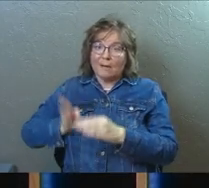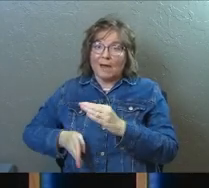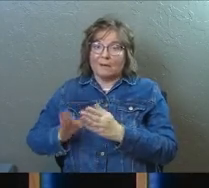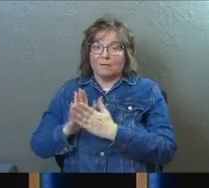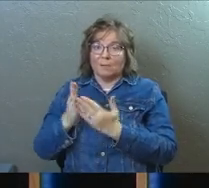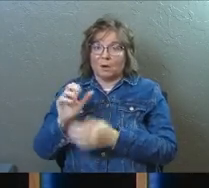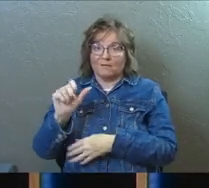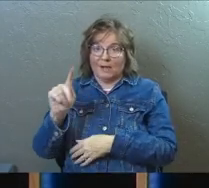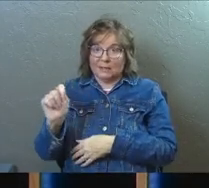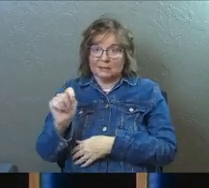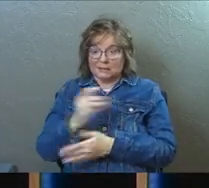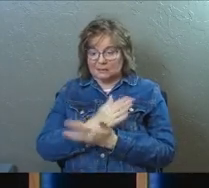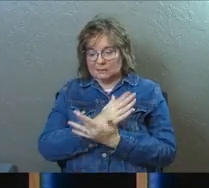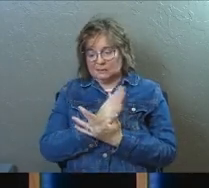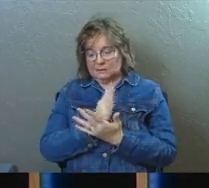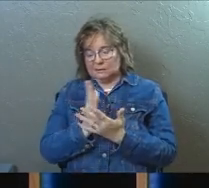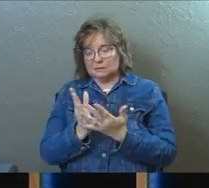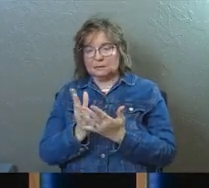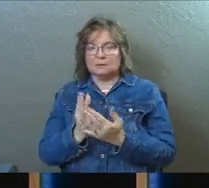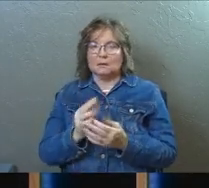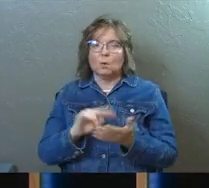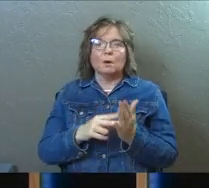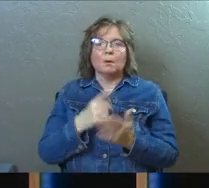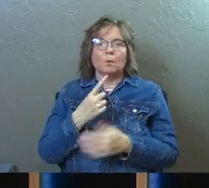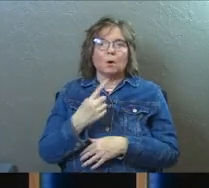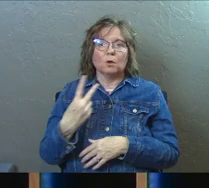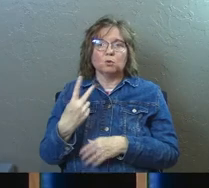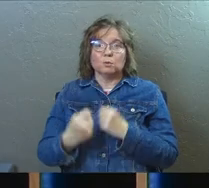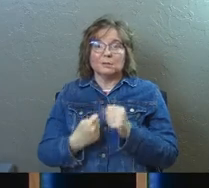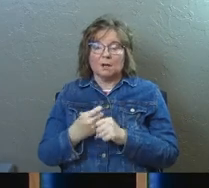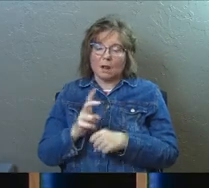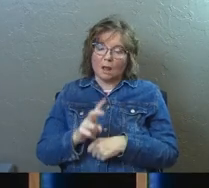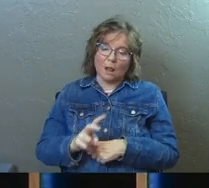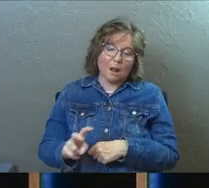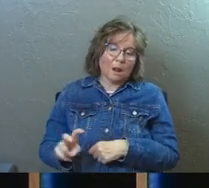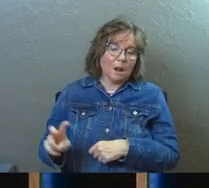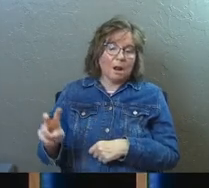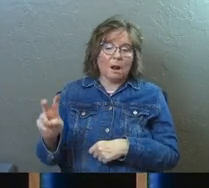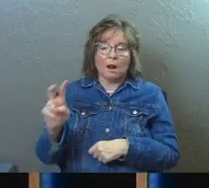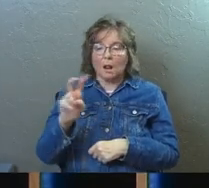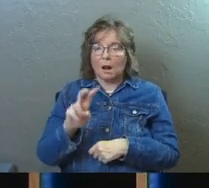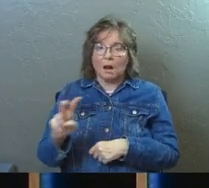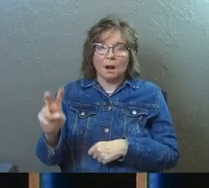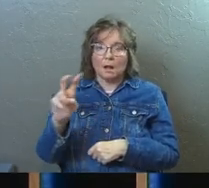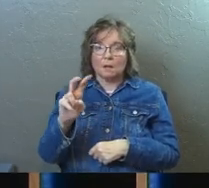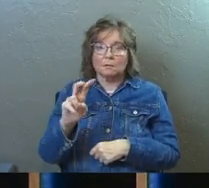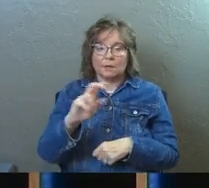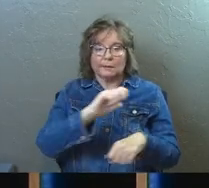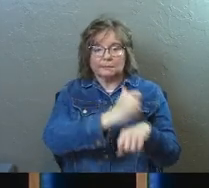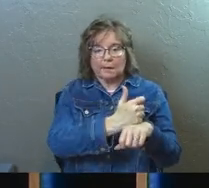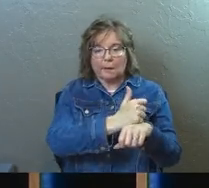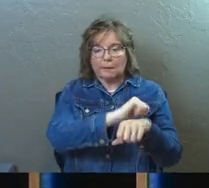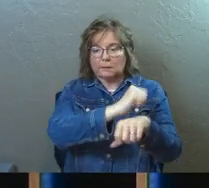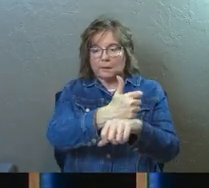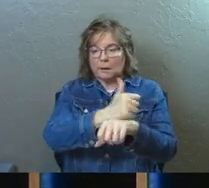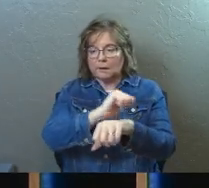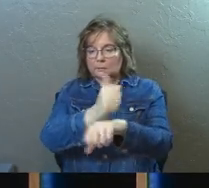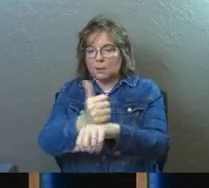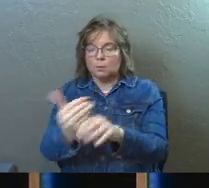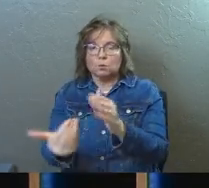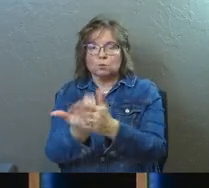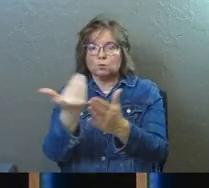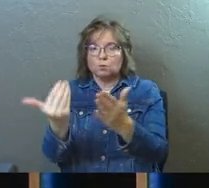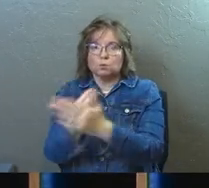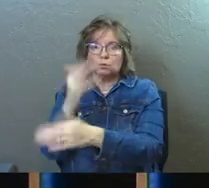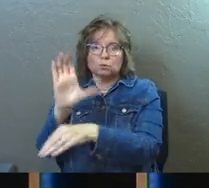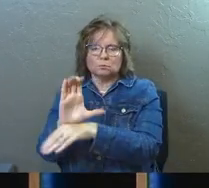and this one's one to two years of traveling around the ancient world, the Mediterranean area, and planting new churches, and